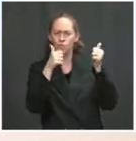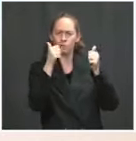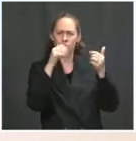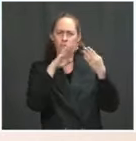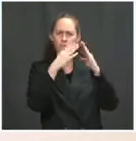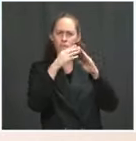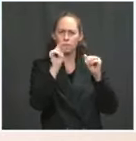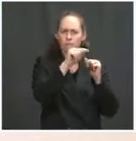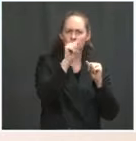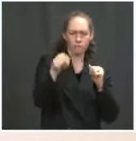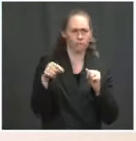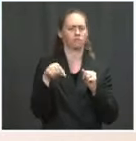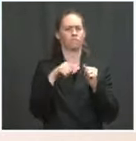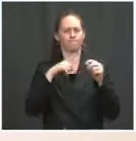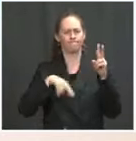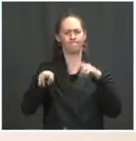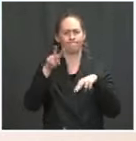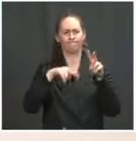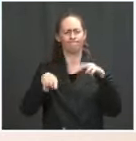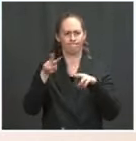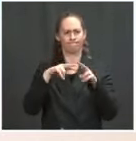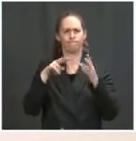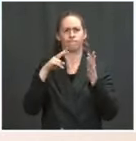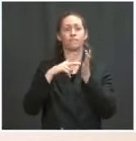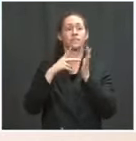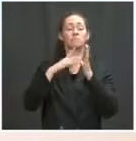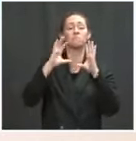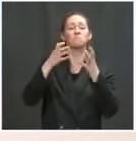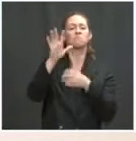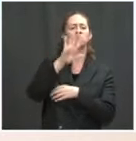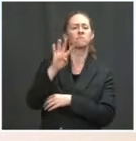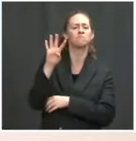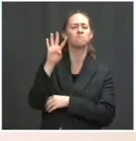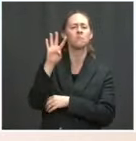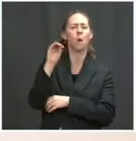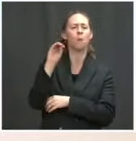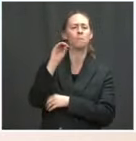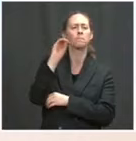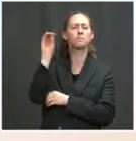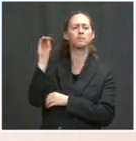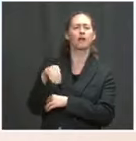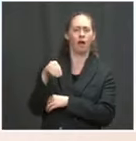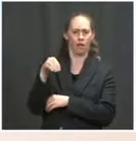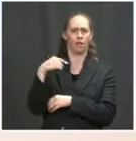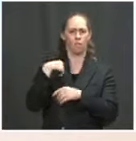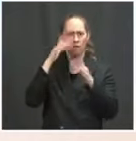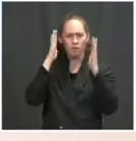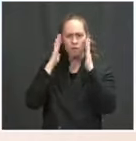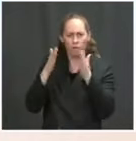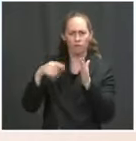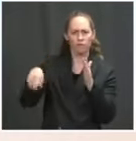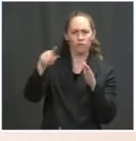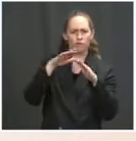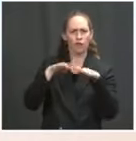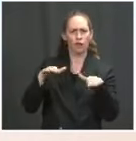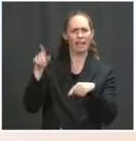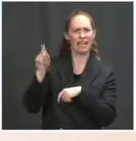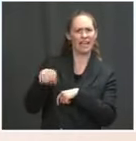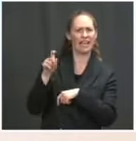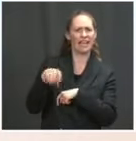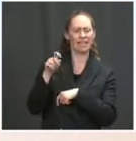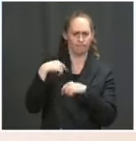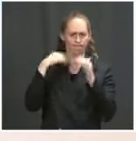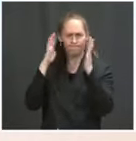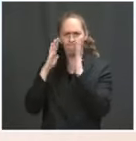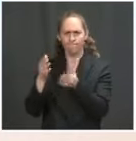extend free meals to everyone in that school. This is going to expand opportunities for youngsters to be well-fed, and we know from a recent